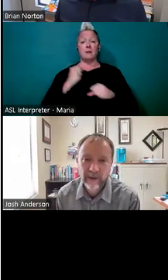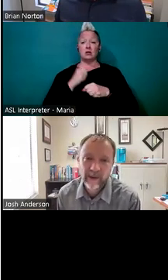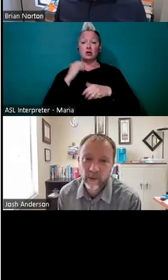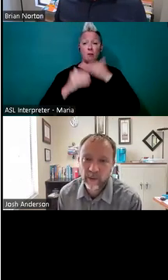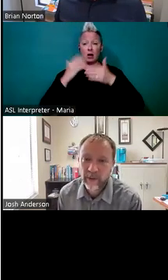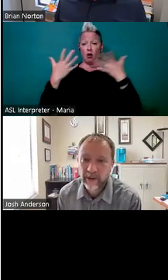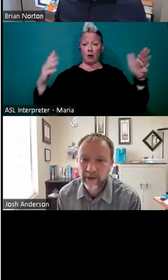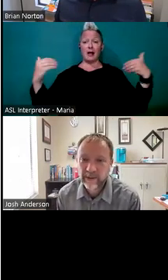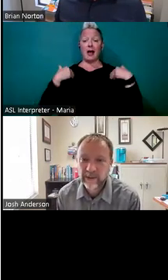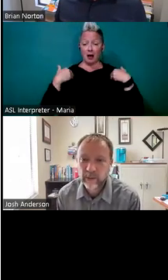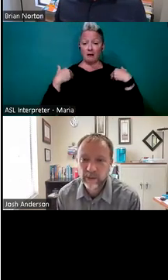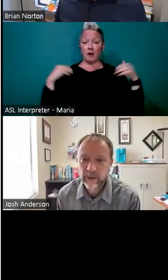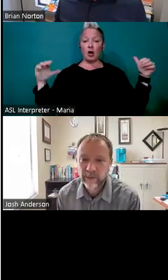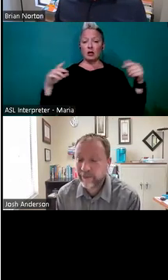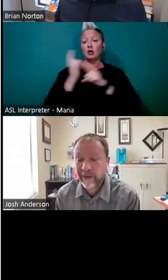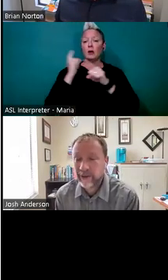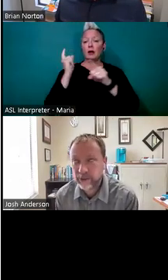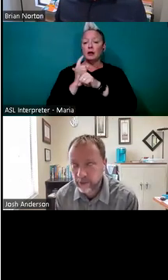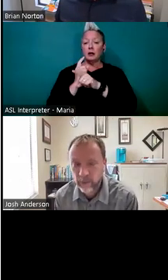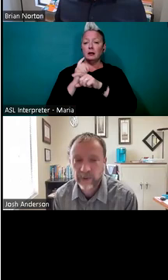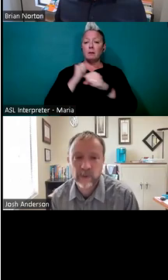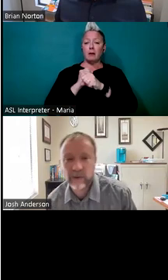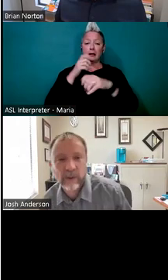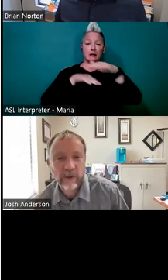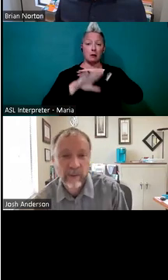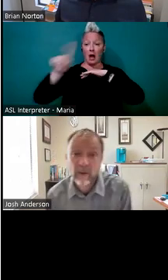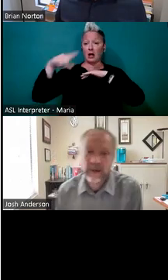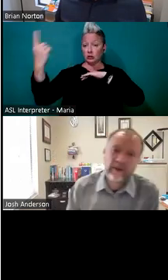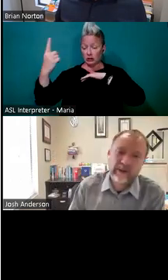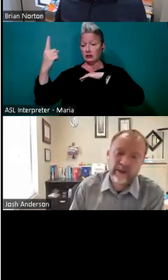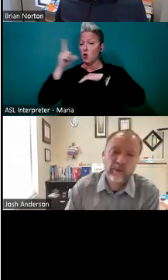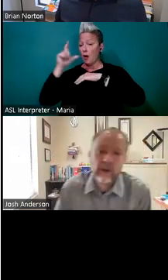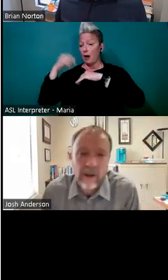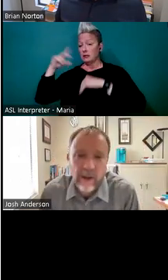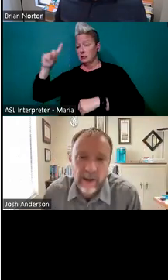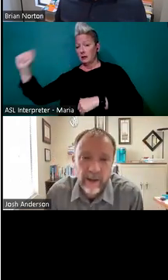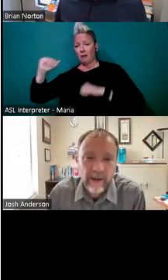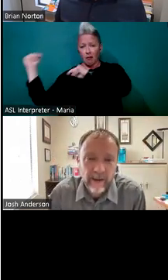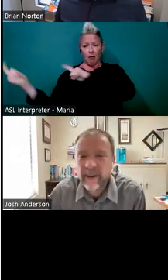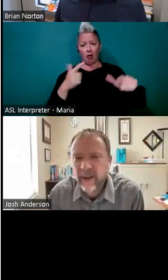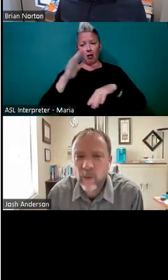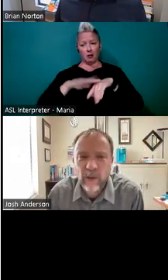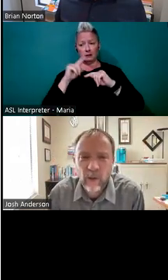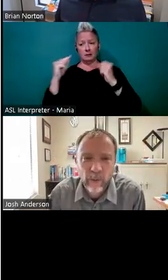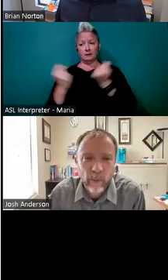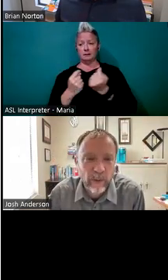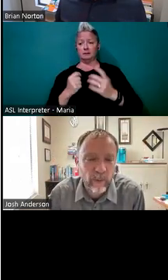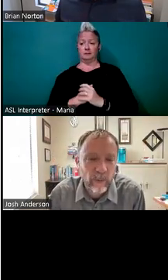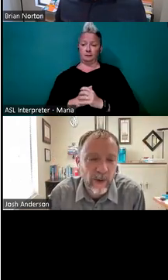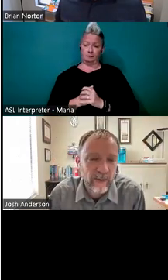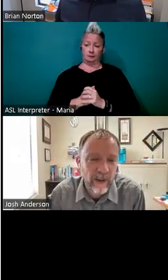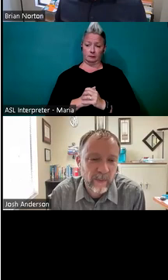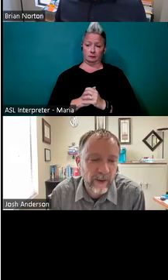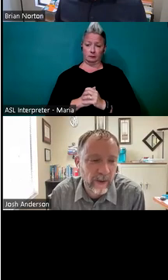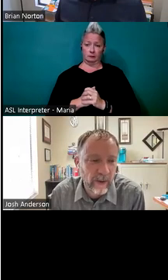done correctly in order to make it accessible for not just your employees with disabilities, but everybody on the team, uh, and, and kind of going along with what,